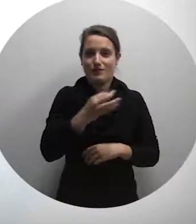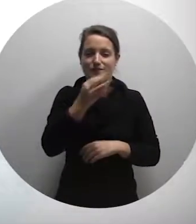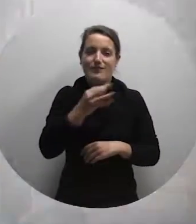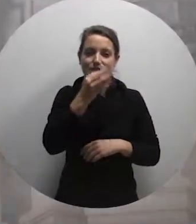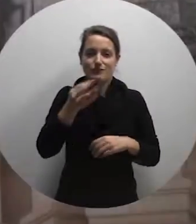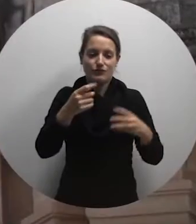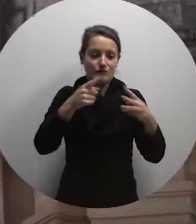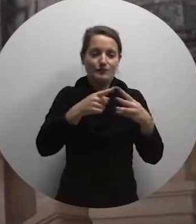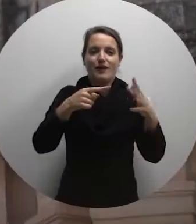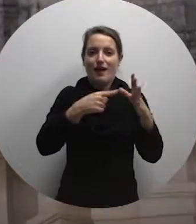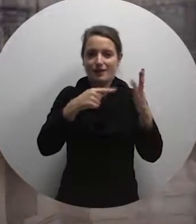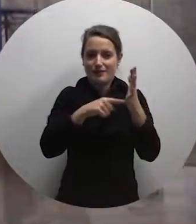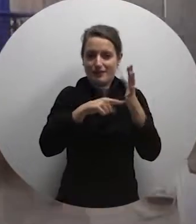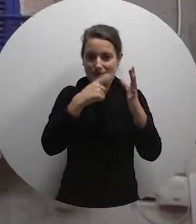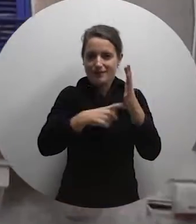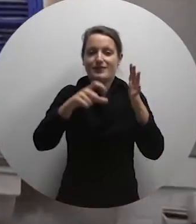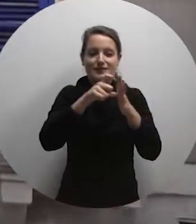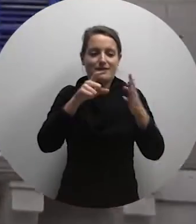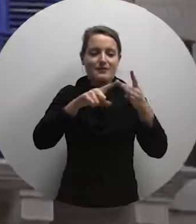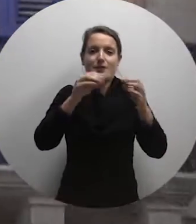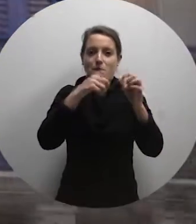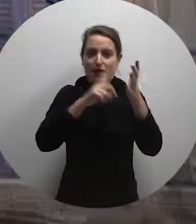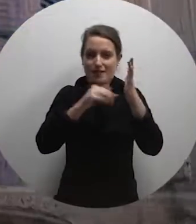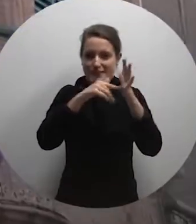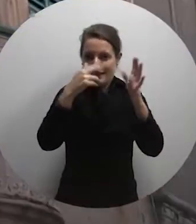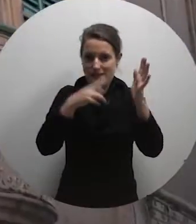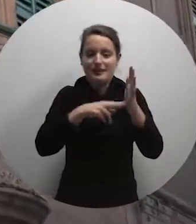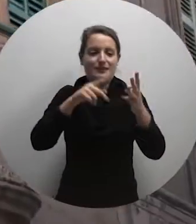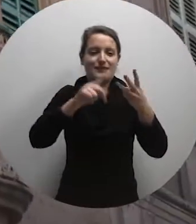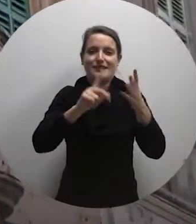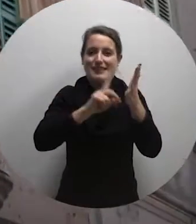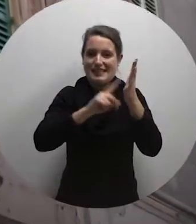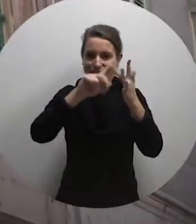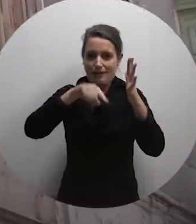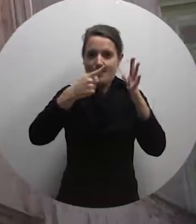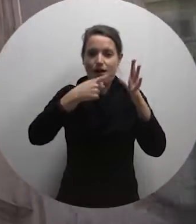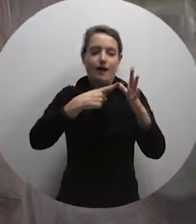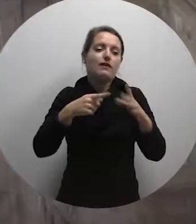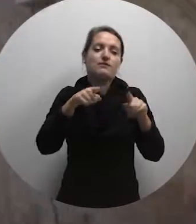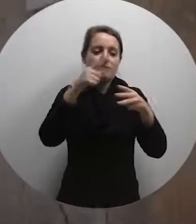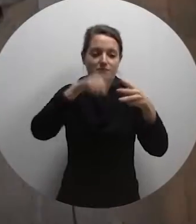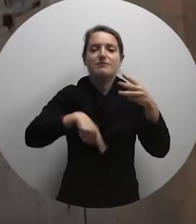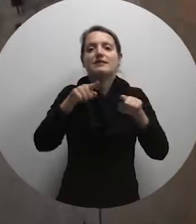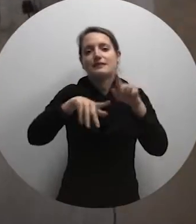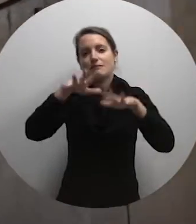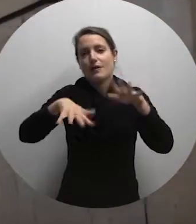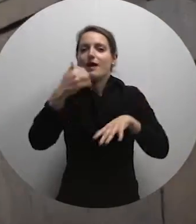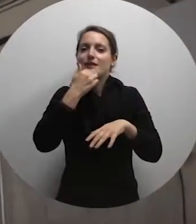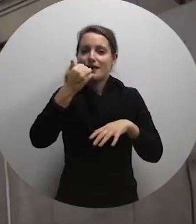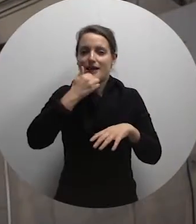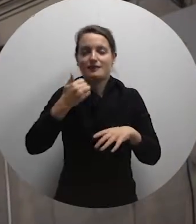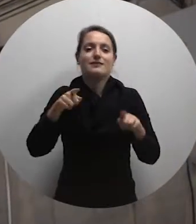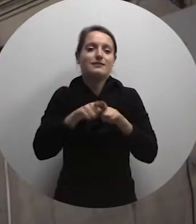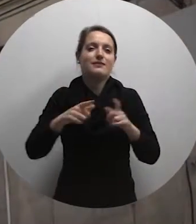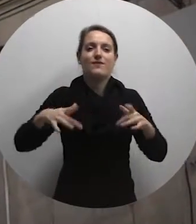The three villages have very similar characteristics and are very similar in size, age and layout.